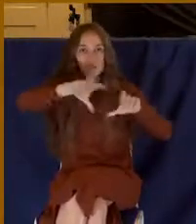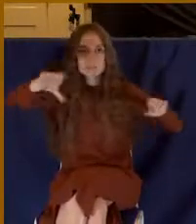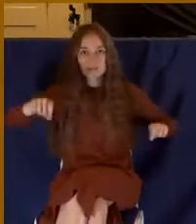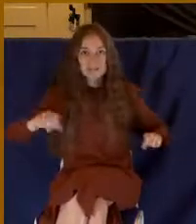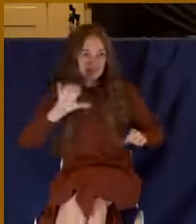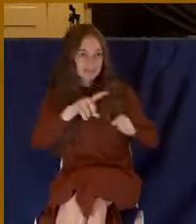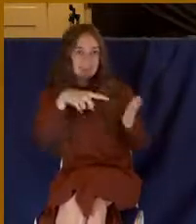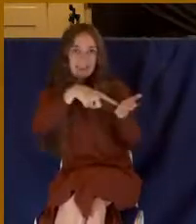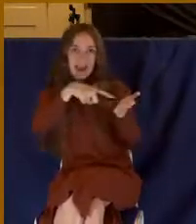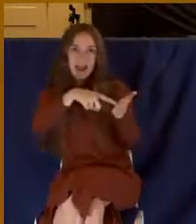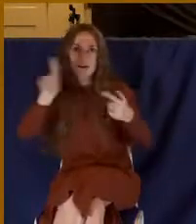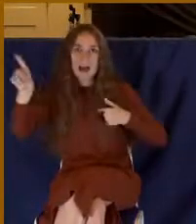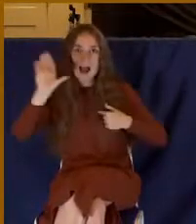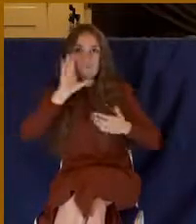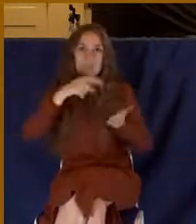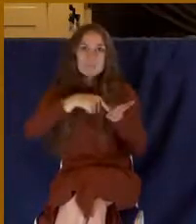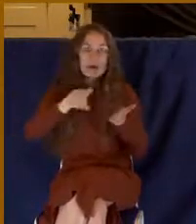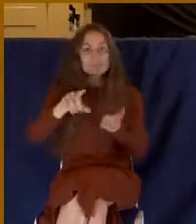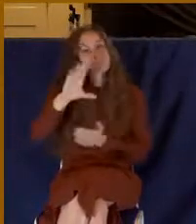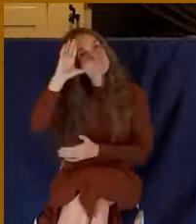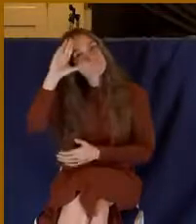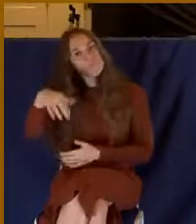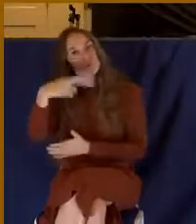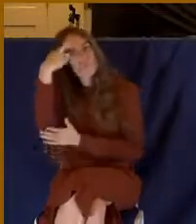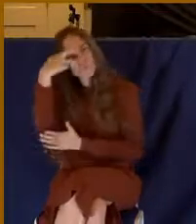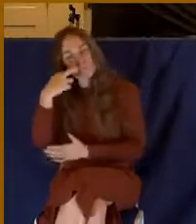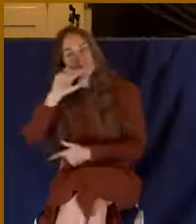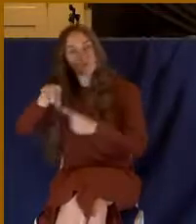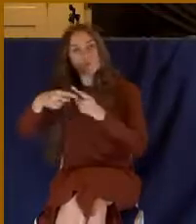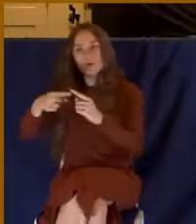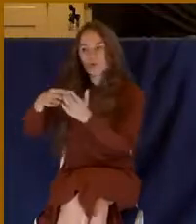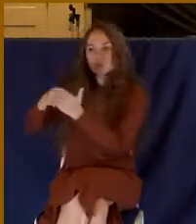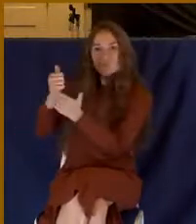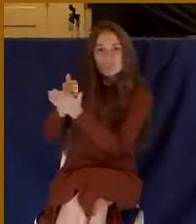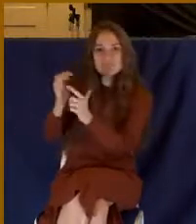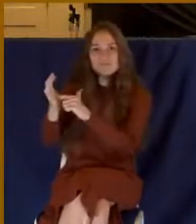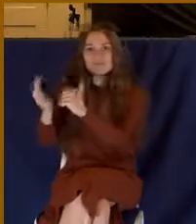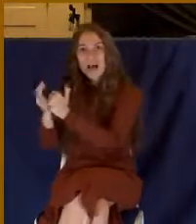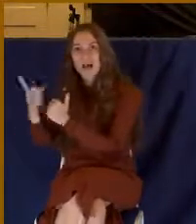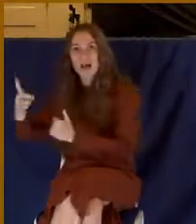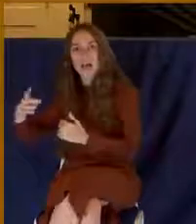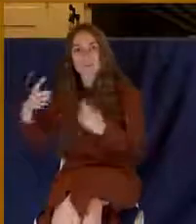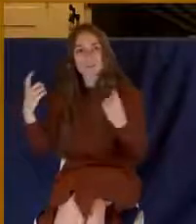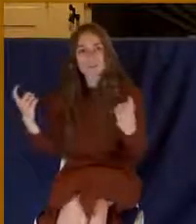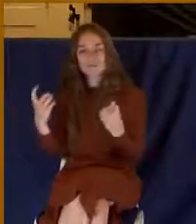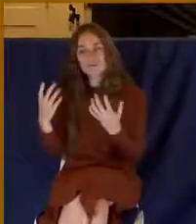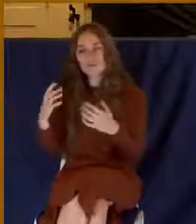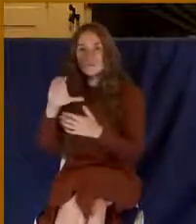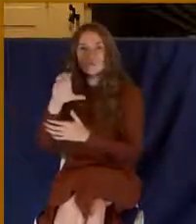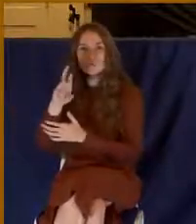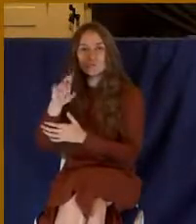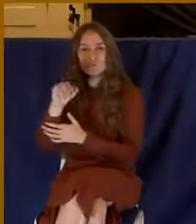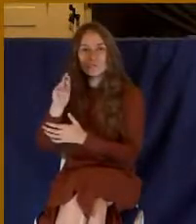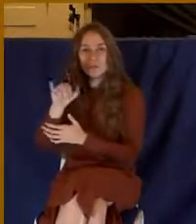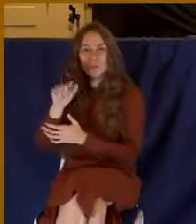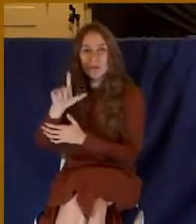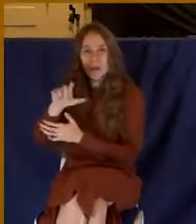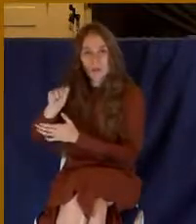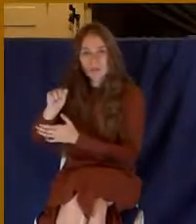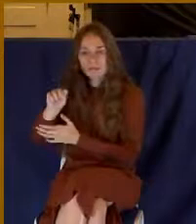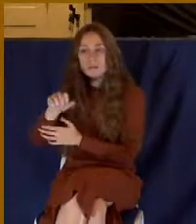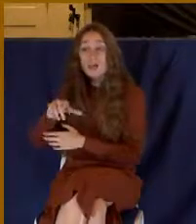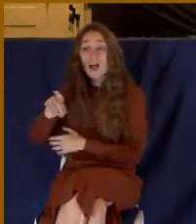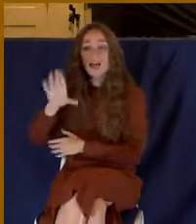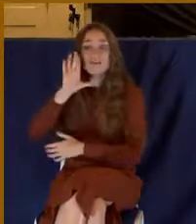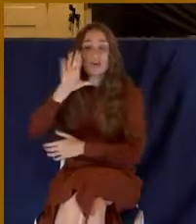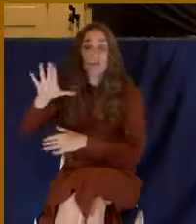you know that Romans, when they would crucify criminals, they would sometimes nail the list of crimes that that person committed on the cross? And people,